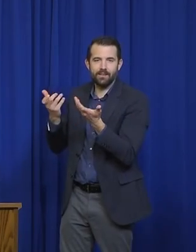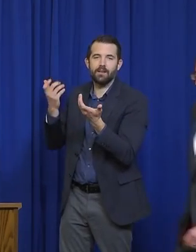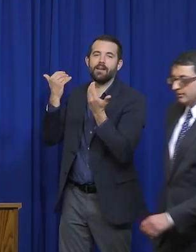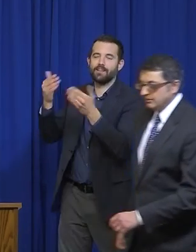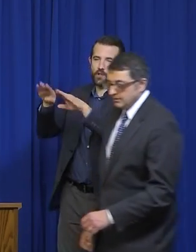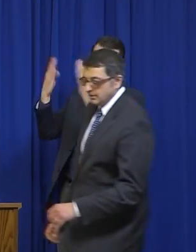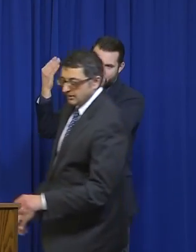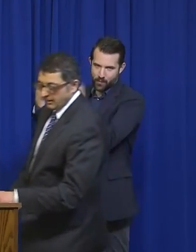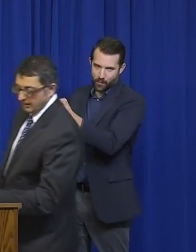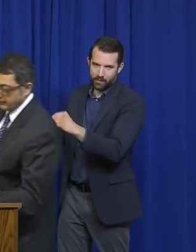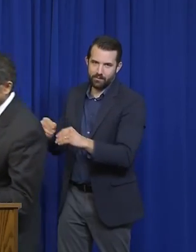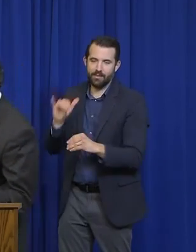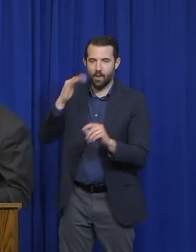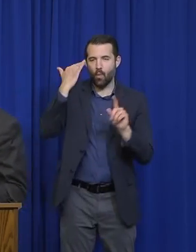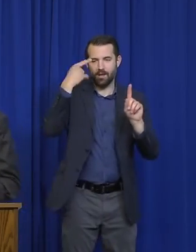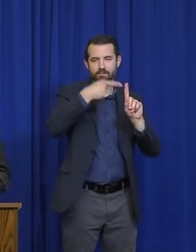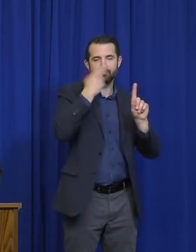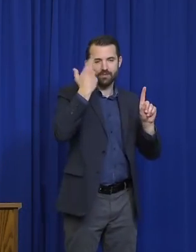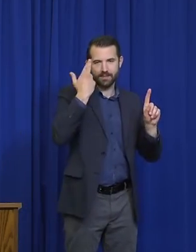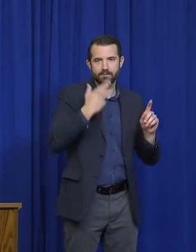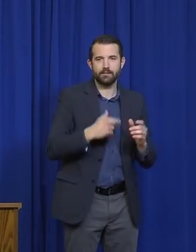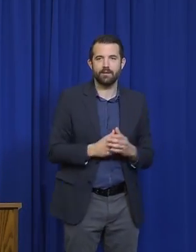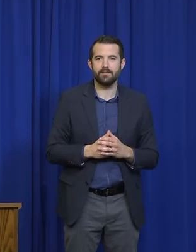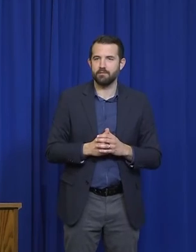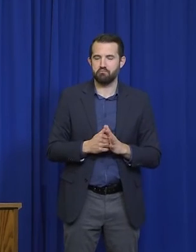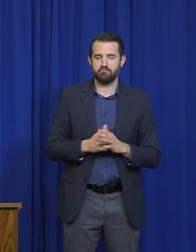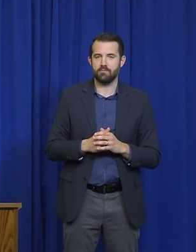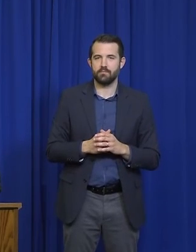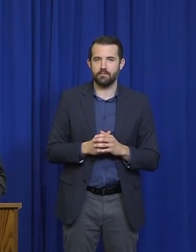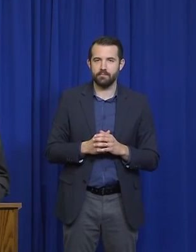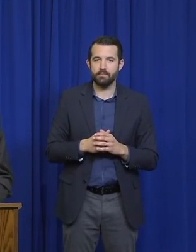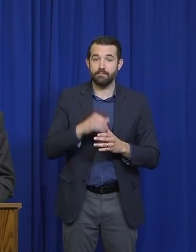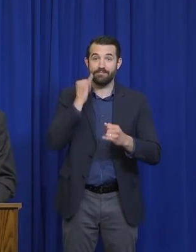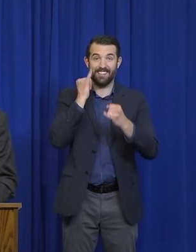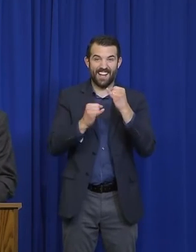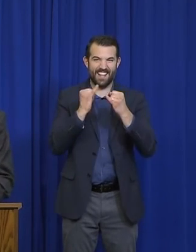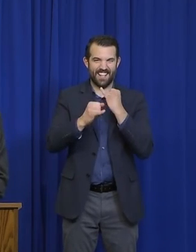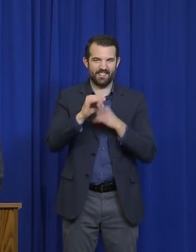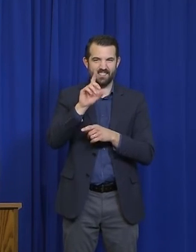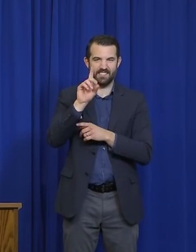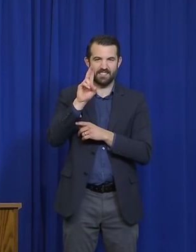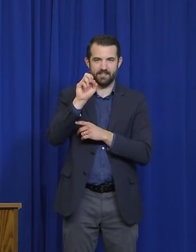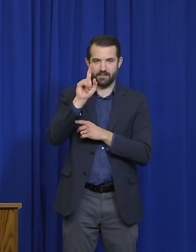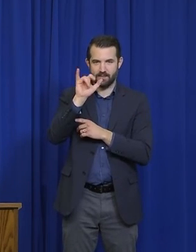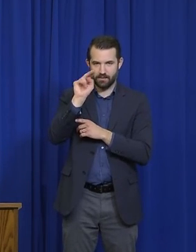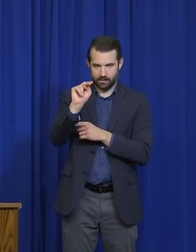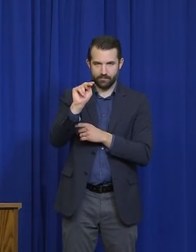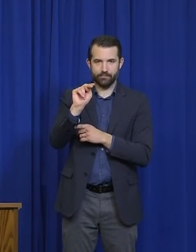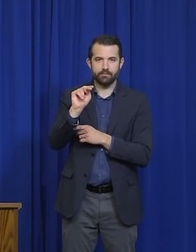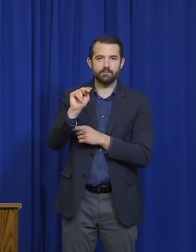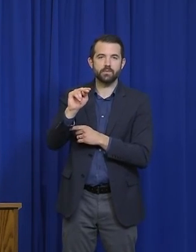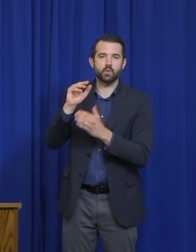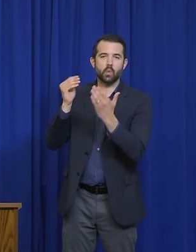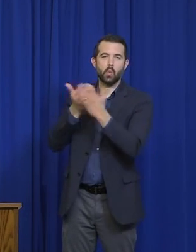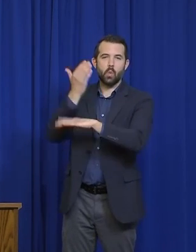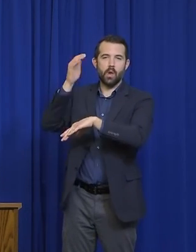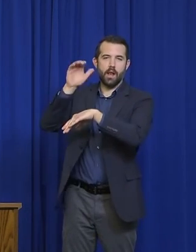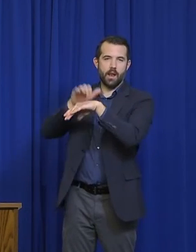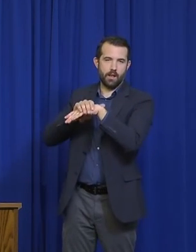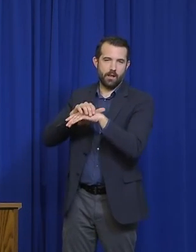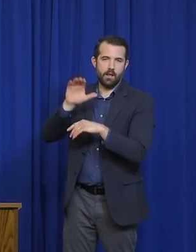Okay. And the last question for today goes to Dustin Vlodkowski from the New England Cable News. Go ahead, Dustin.